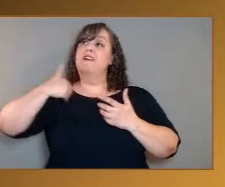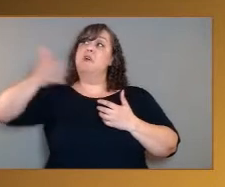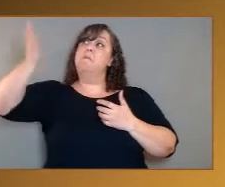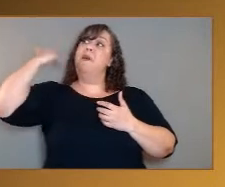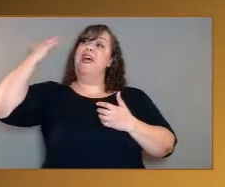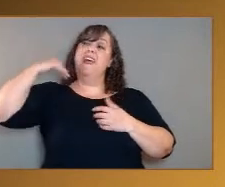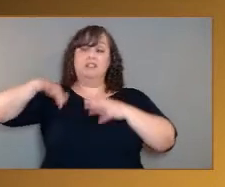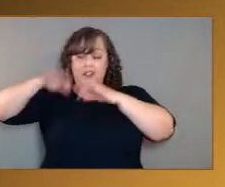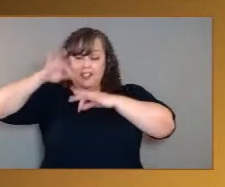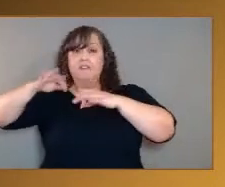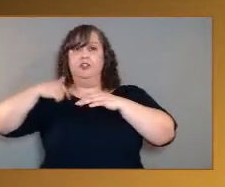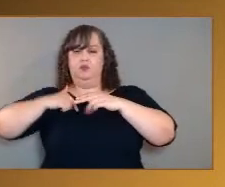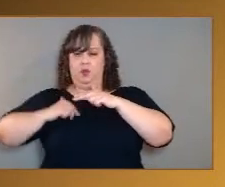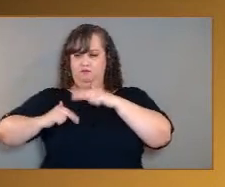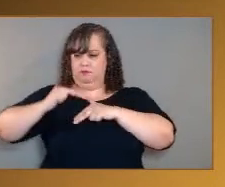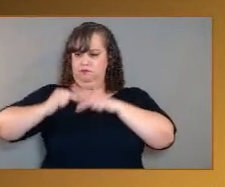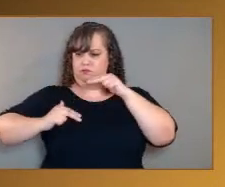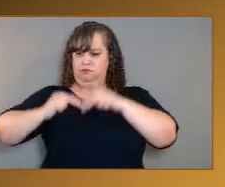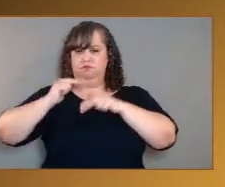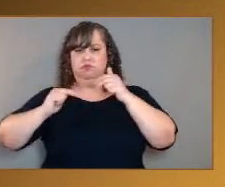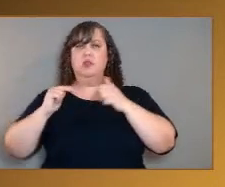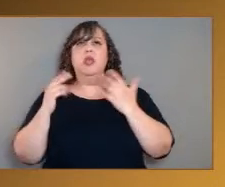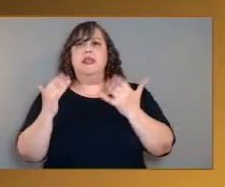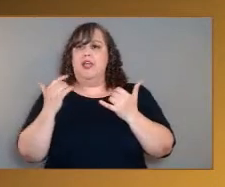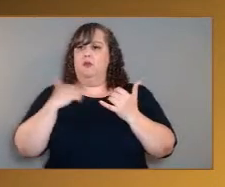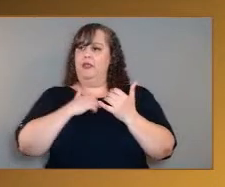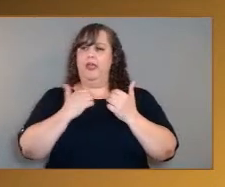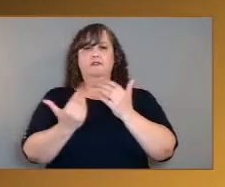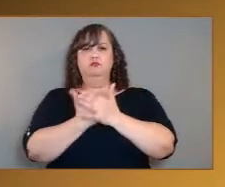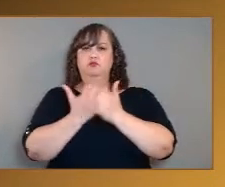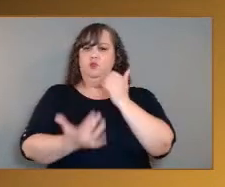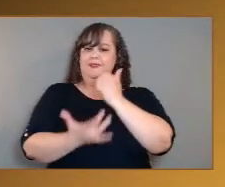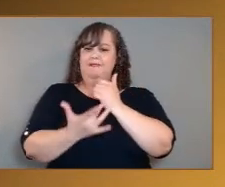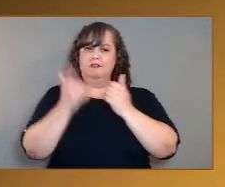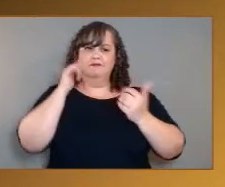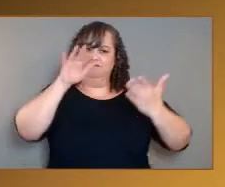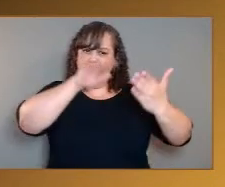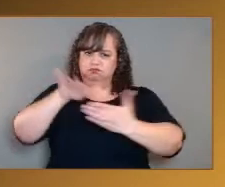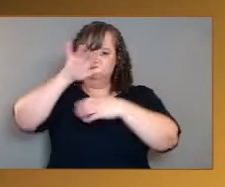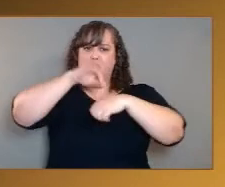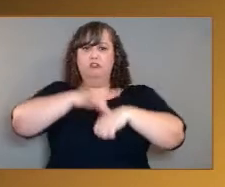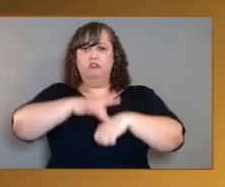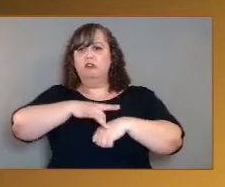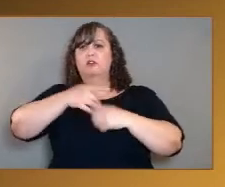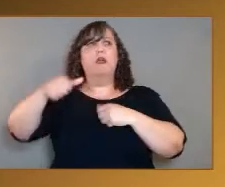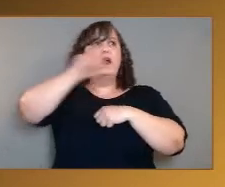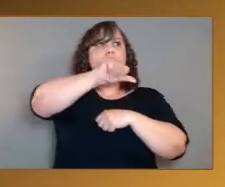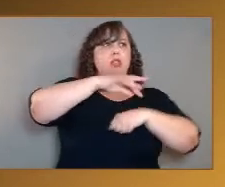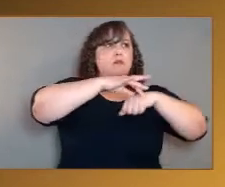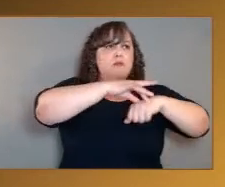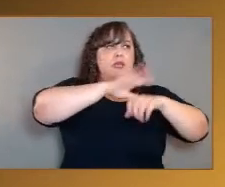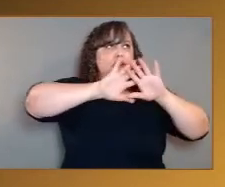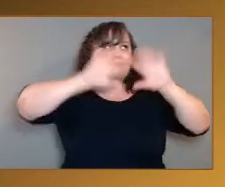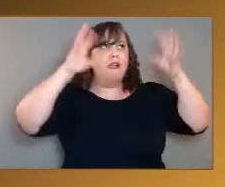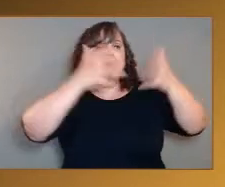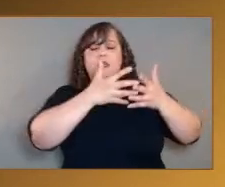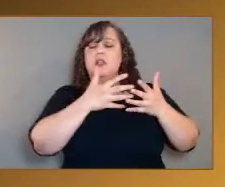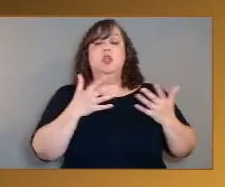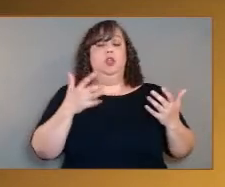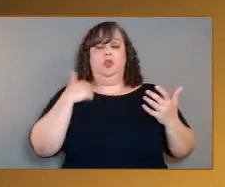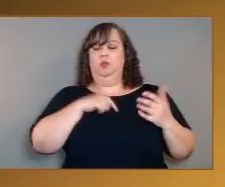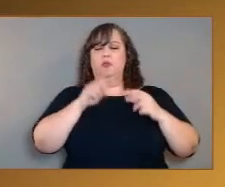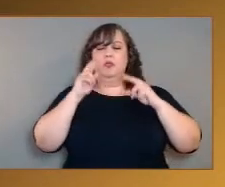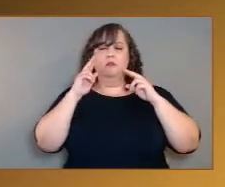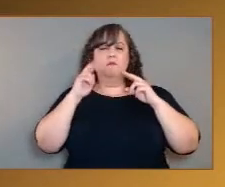developed to study the Earth, to study other planets. We have to look through the very